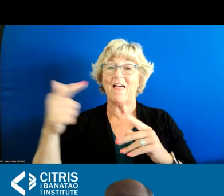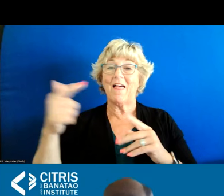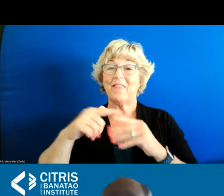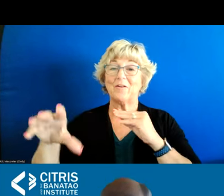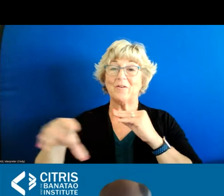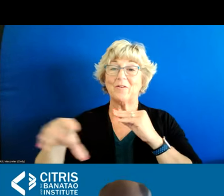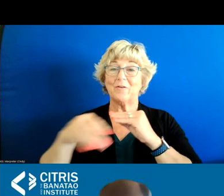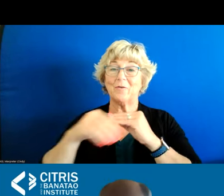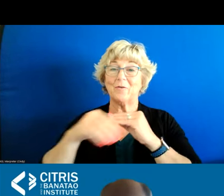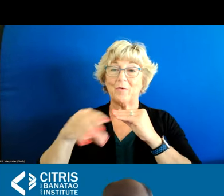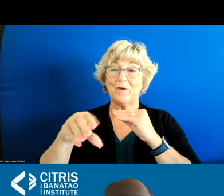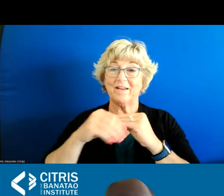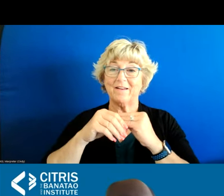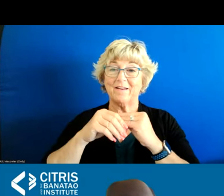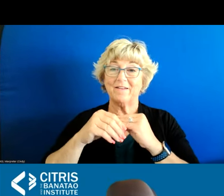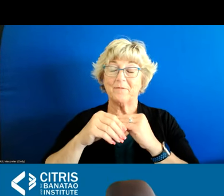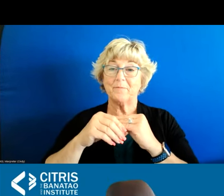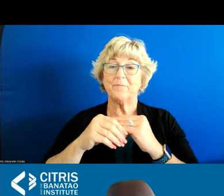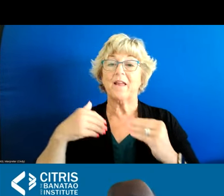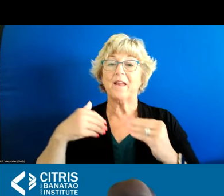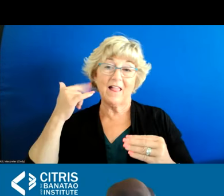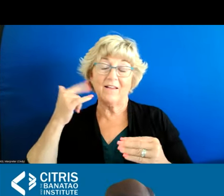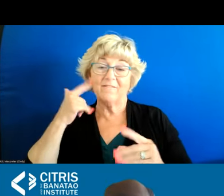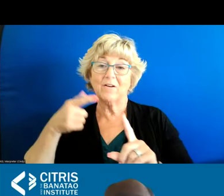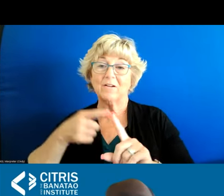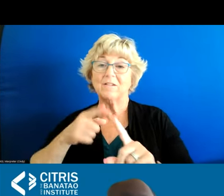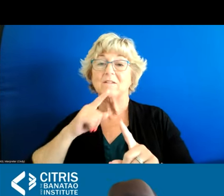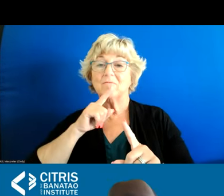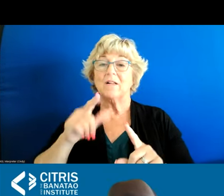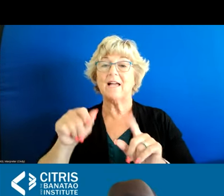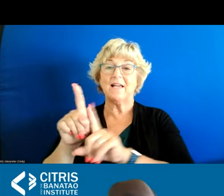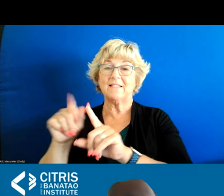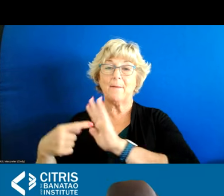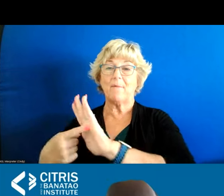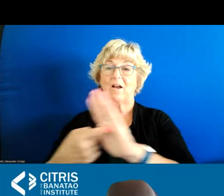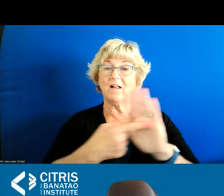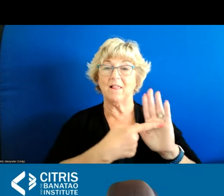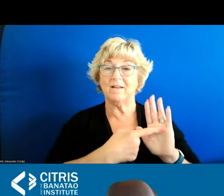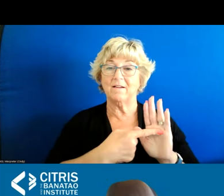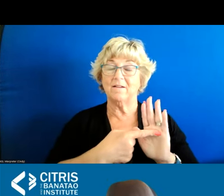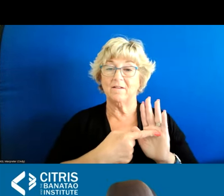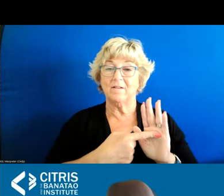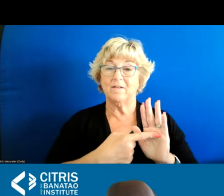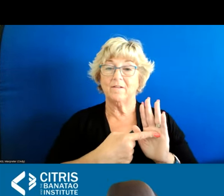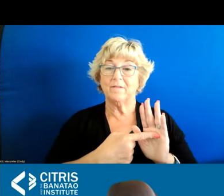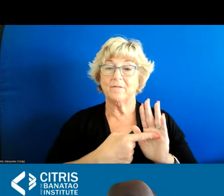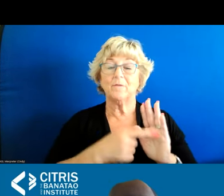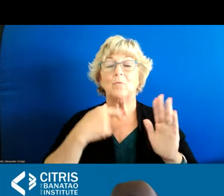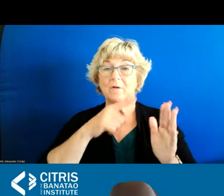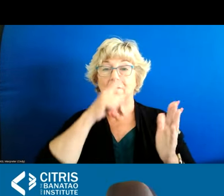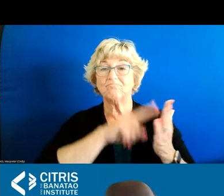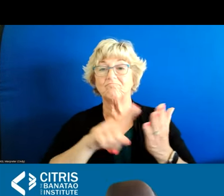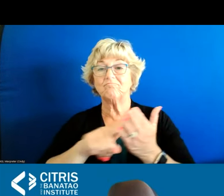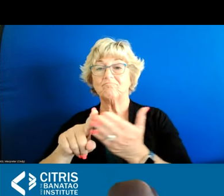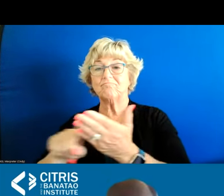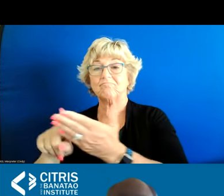california be a model for being able to uh track what is being done not only through master plan but through all